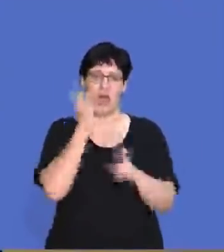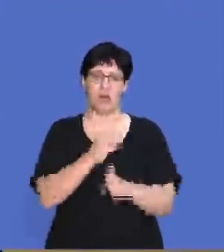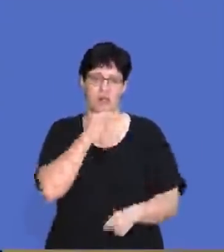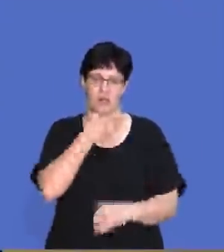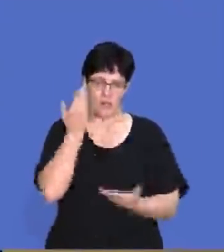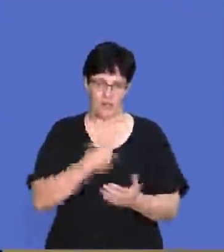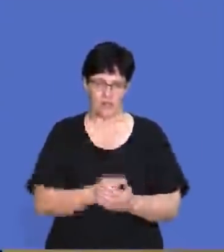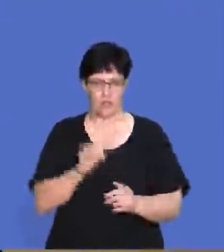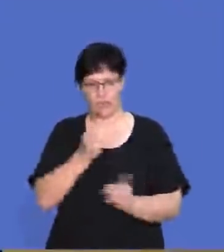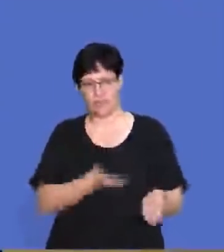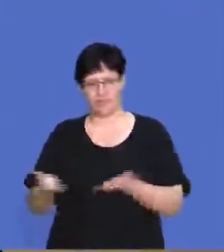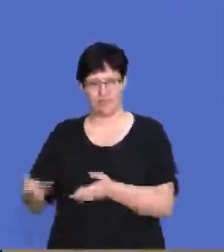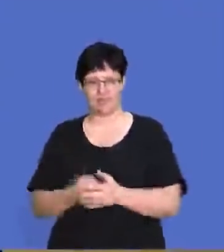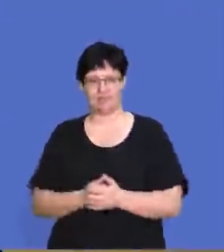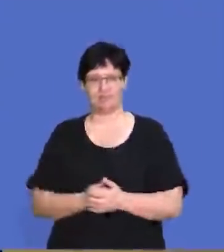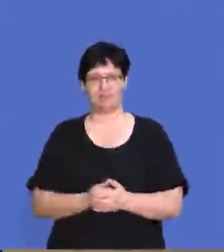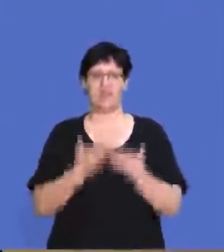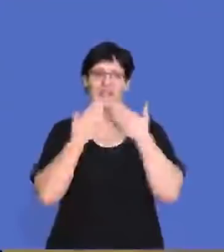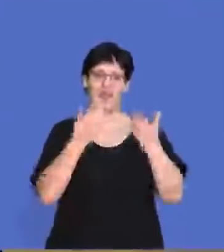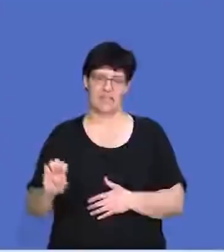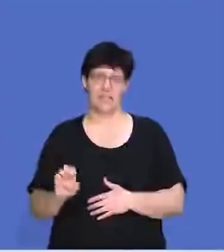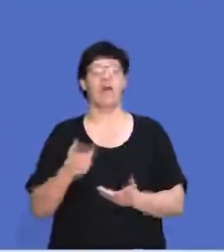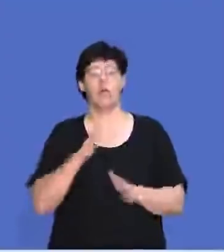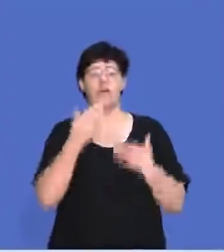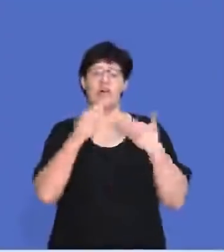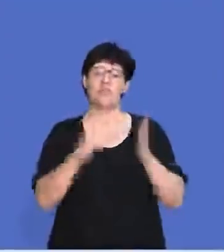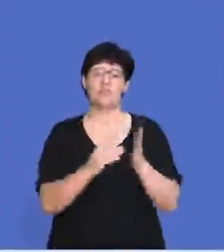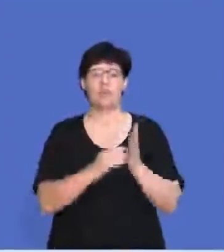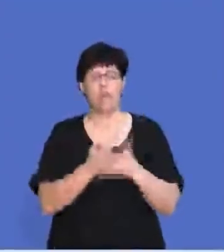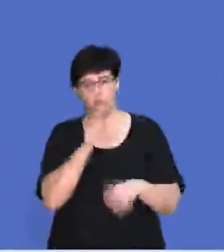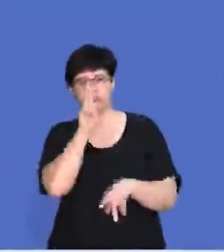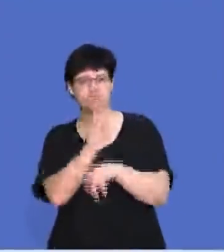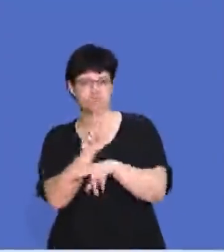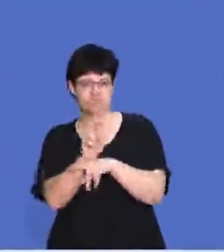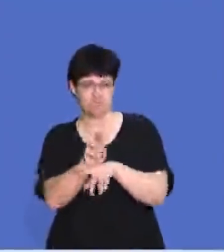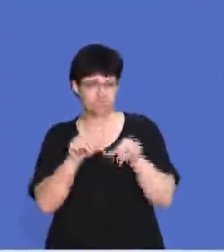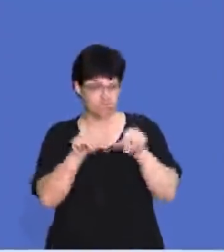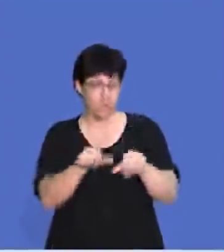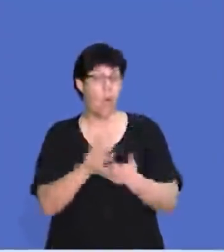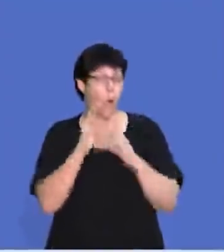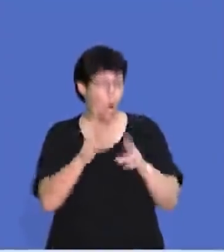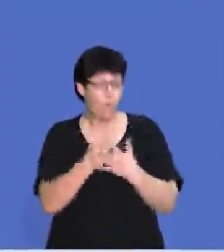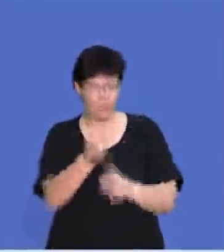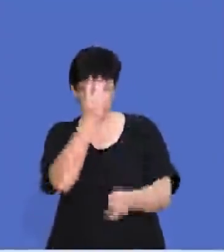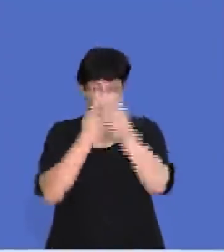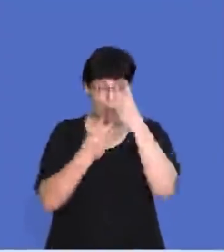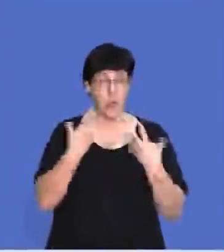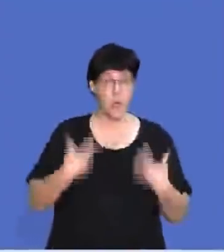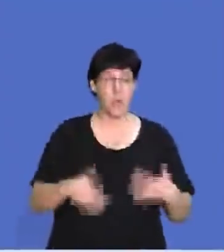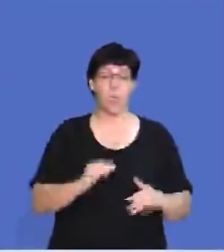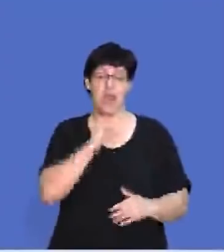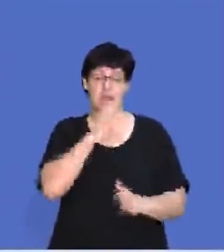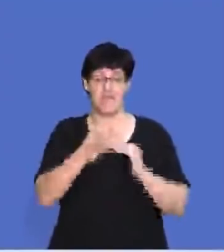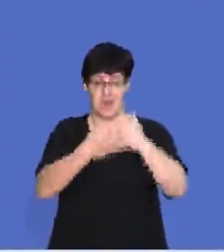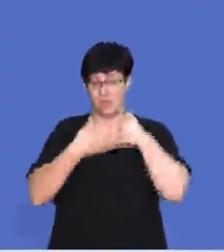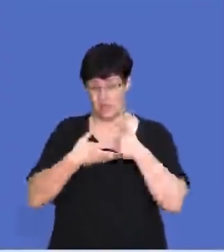by not studying hard enough. Looney, back to you. Thank you, Dave. Matrix, thank you so much for tuning in. I hope you got a lot of tips